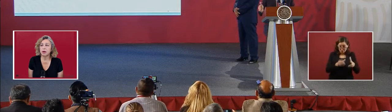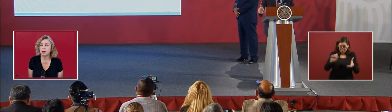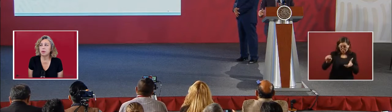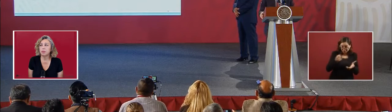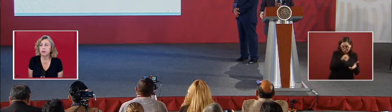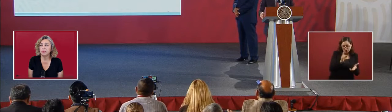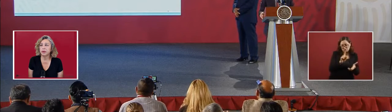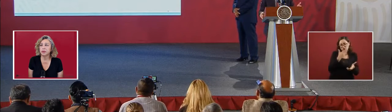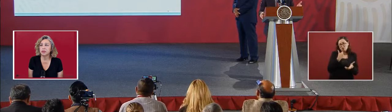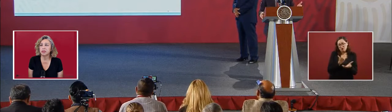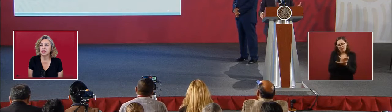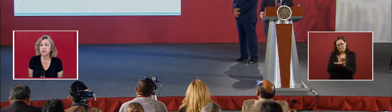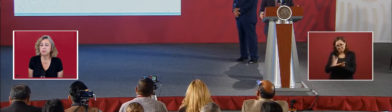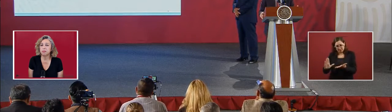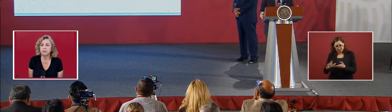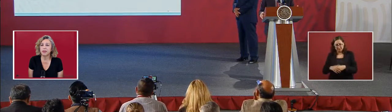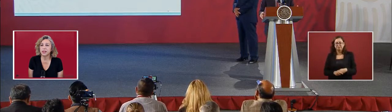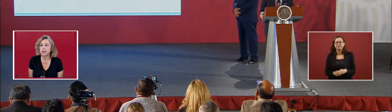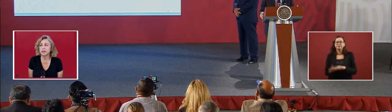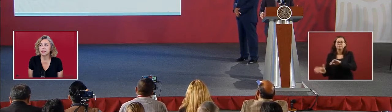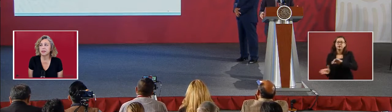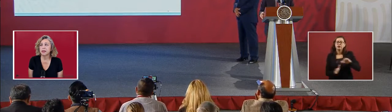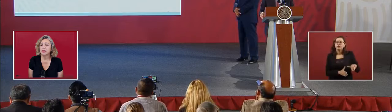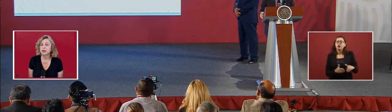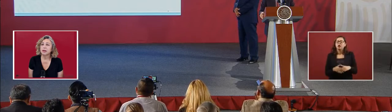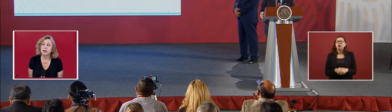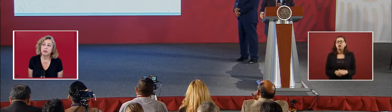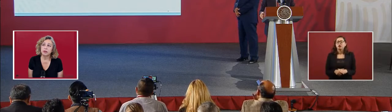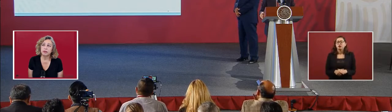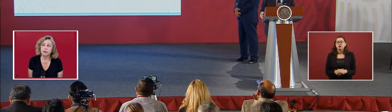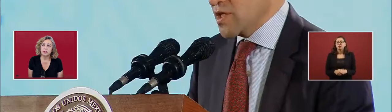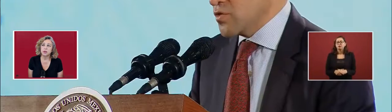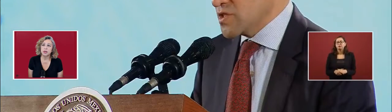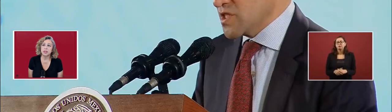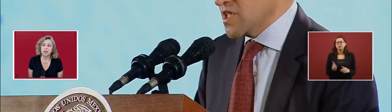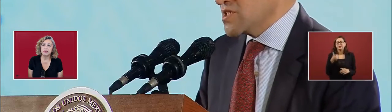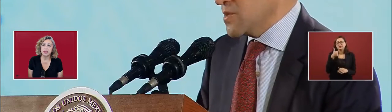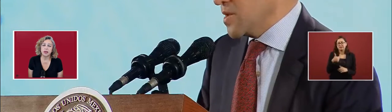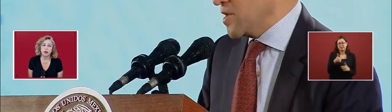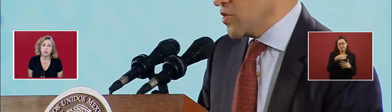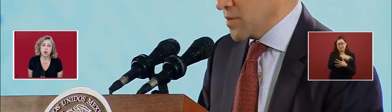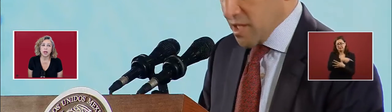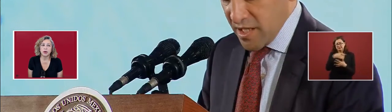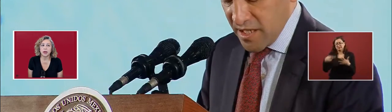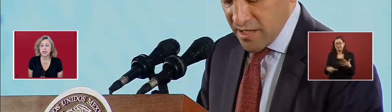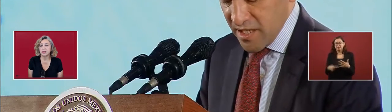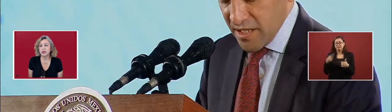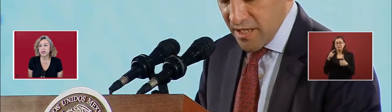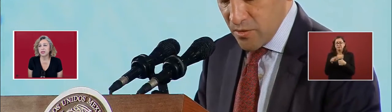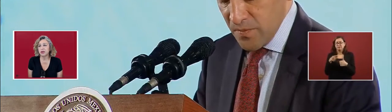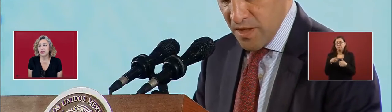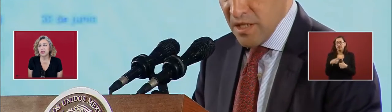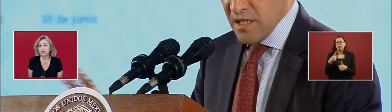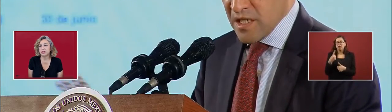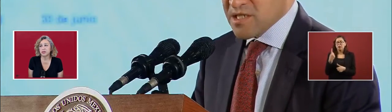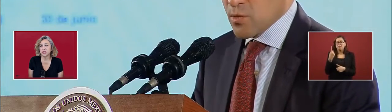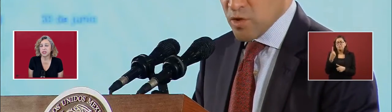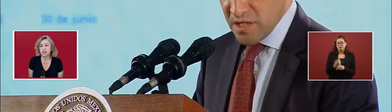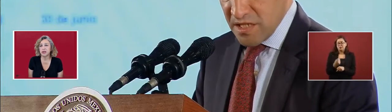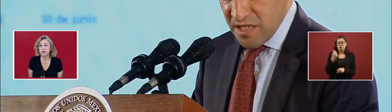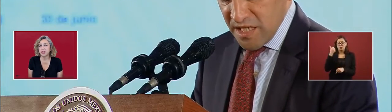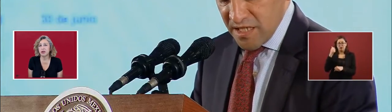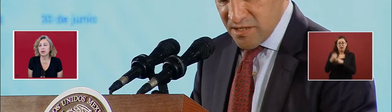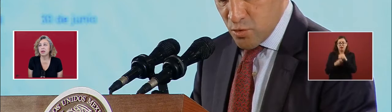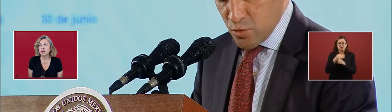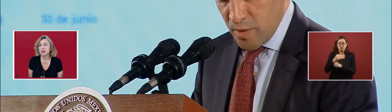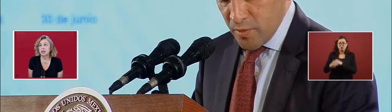approval? There are six phases. The first one is giving pre-criteria to the Congress, which